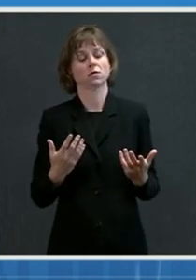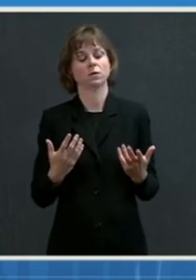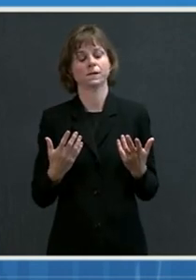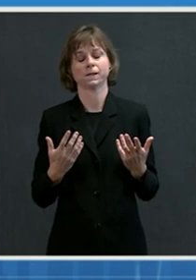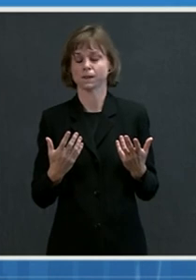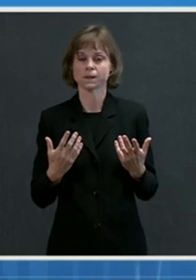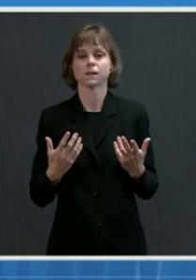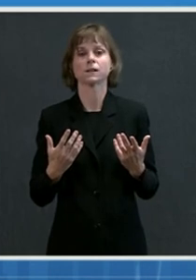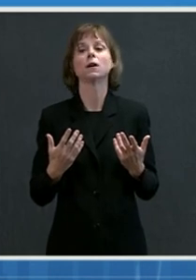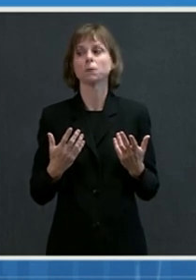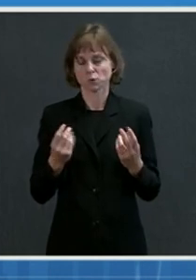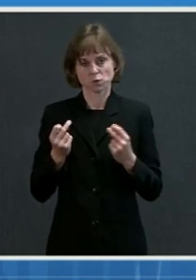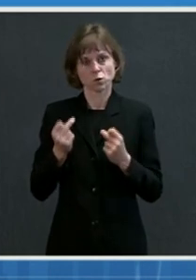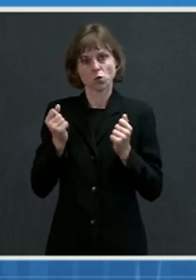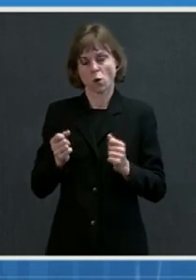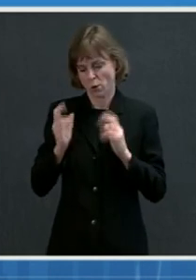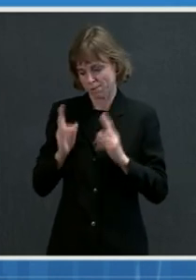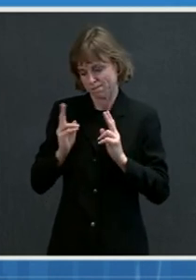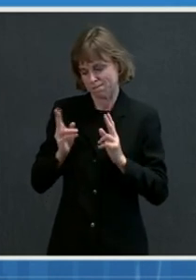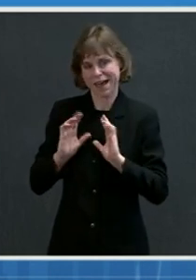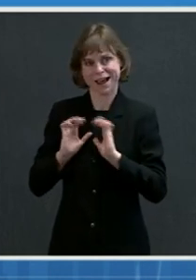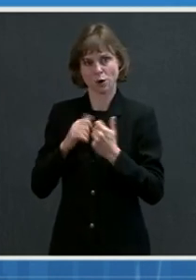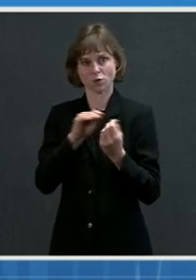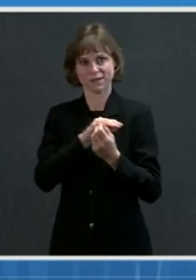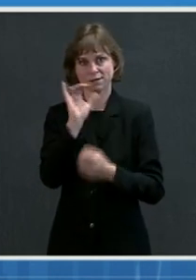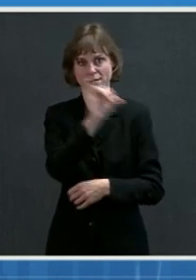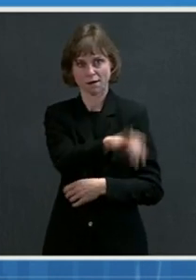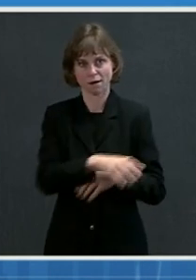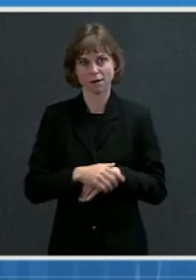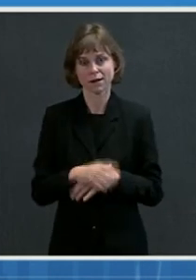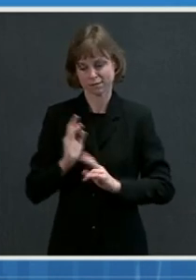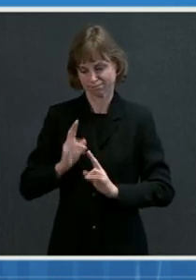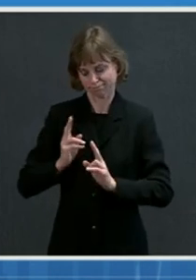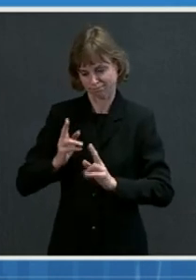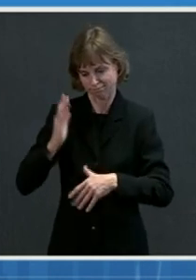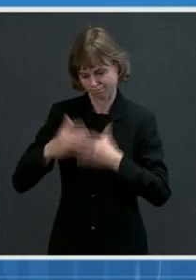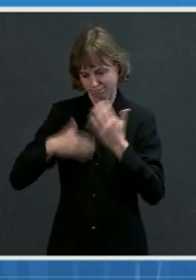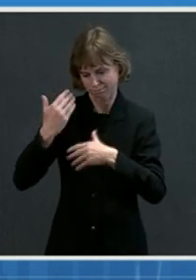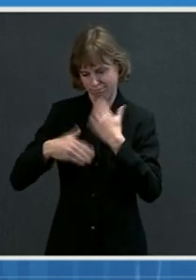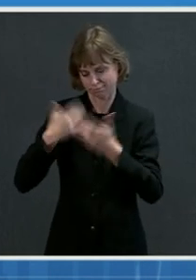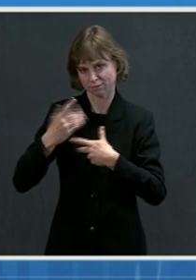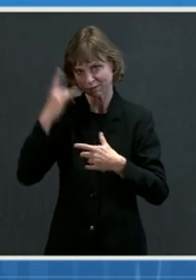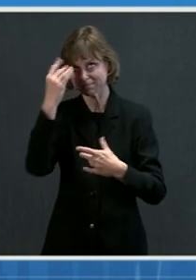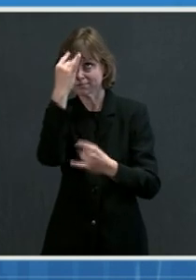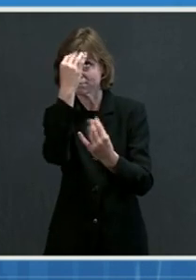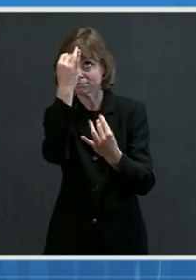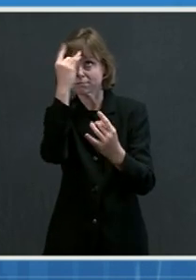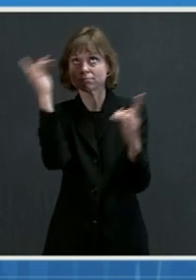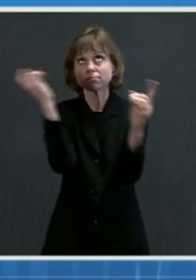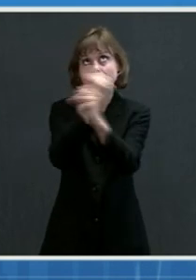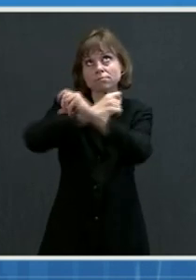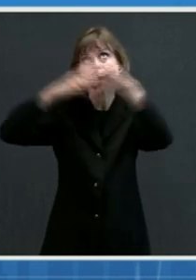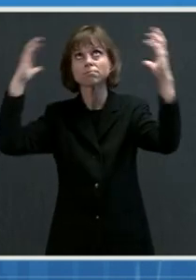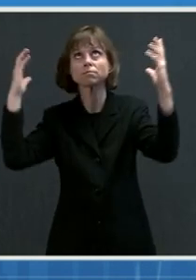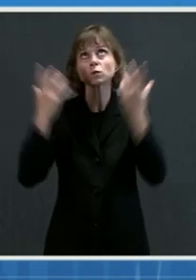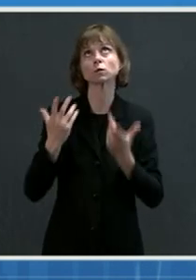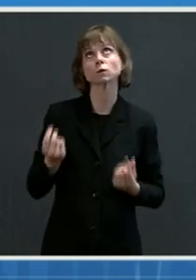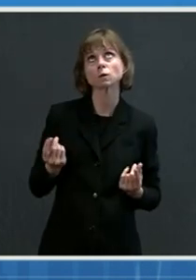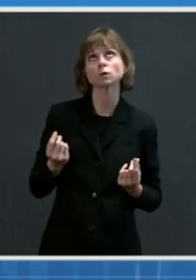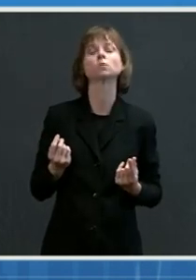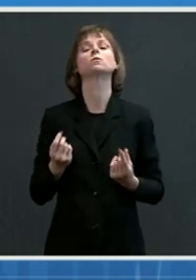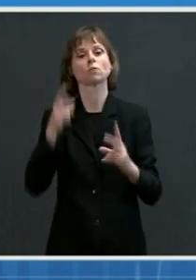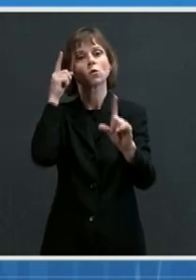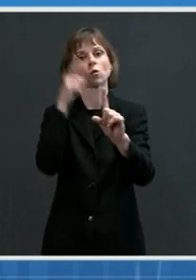We immediately got to work to fix this, to accelerate the process, and to think big. We set out to do two